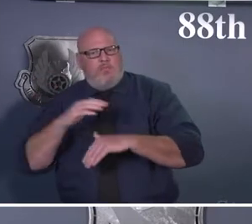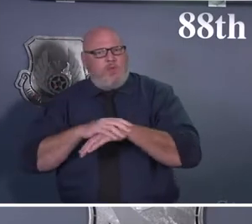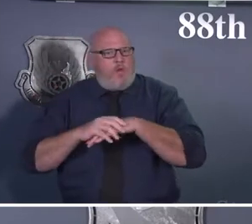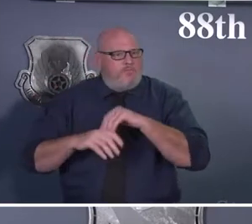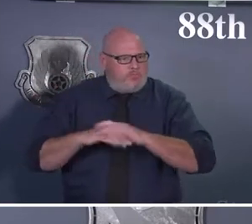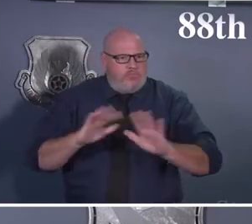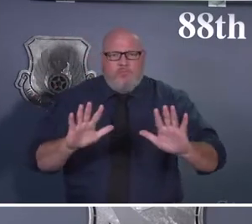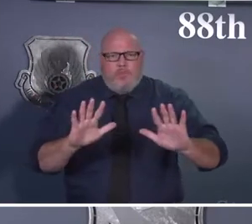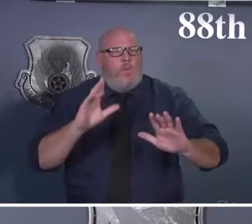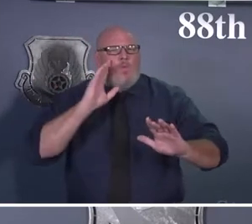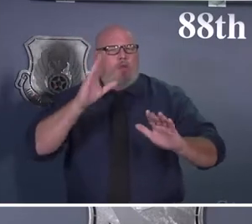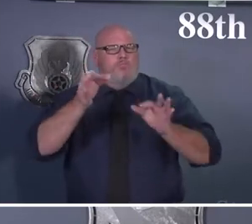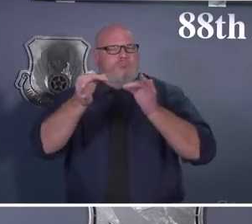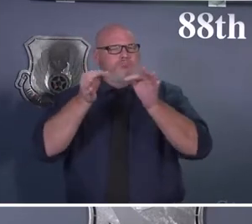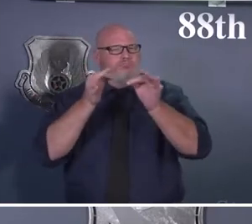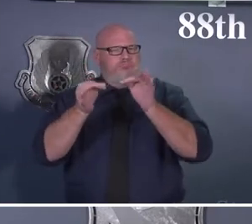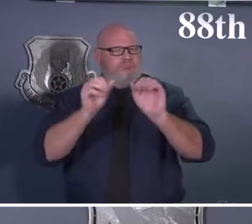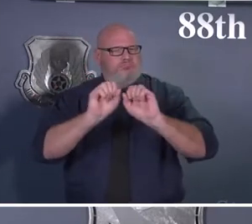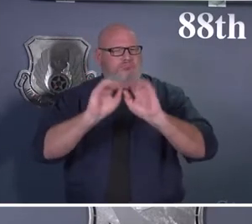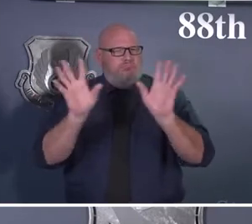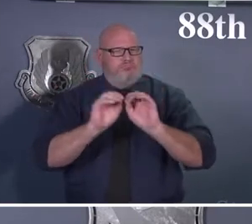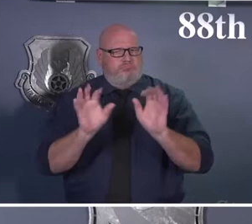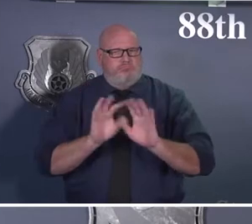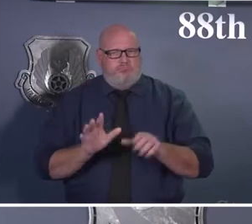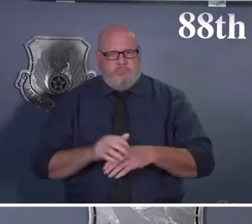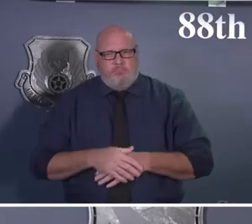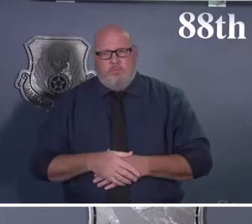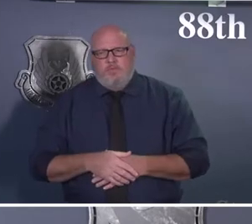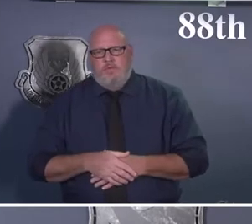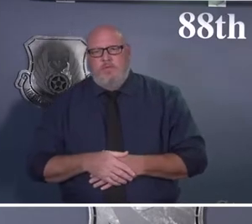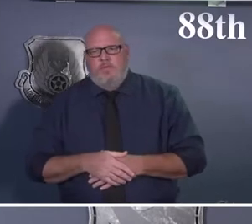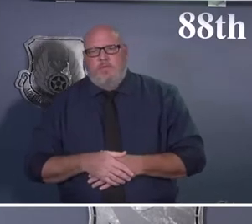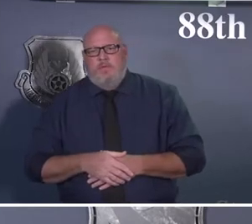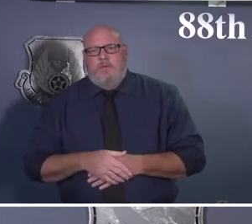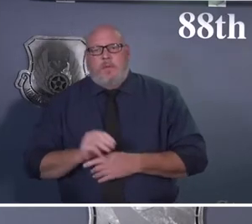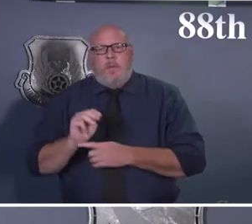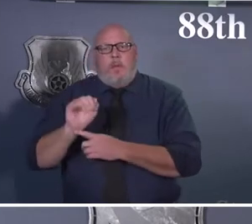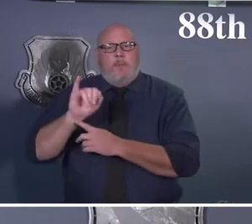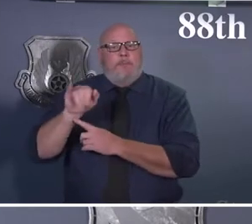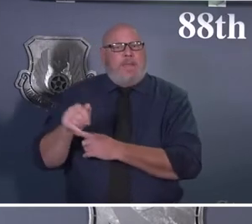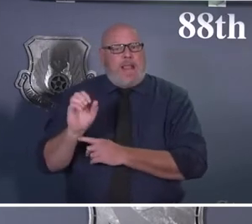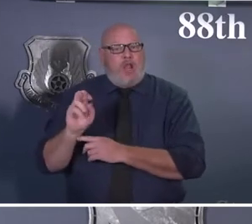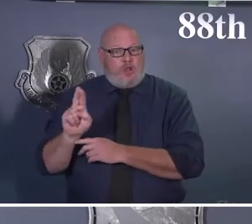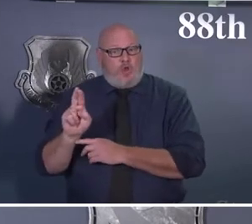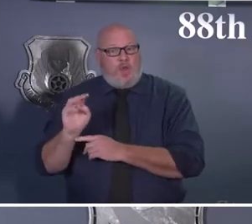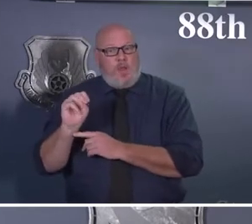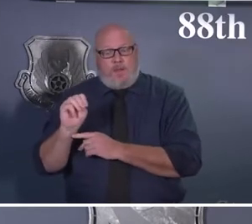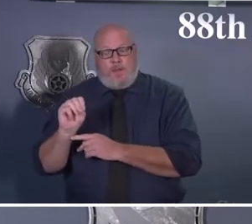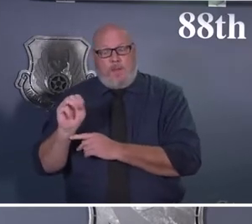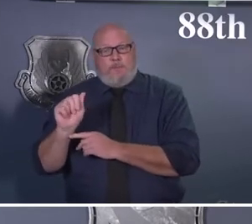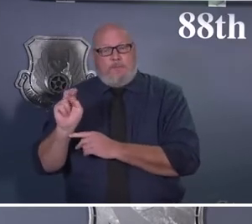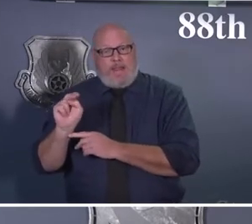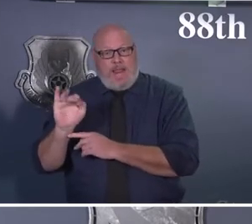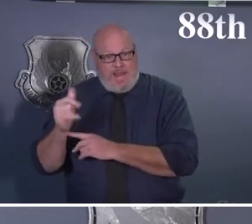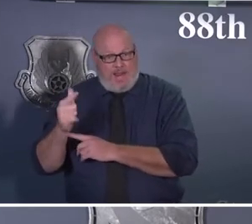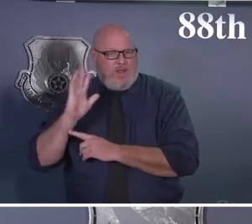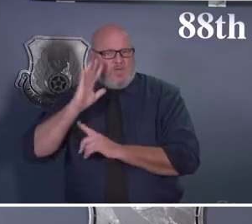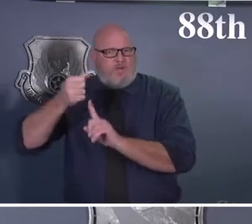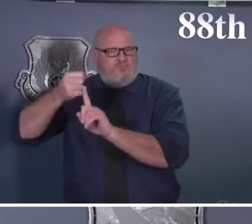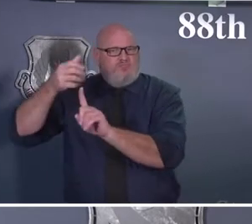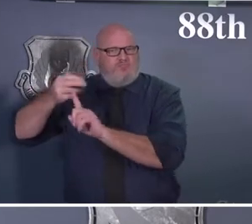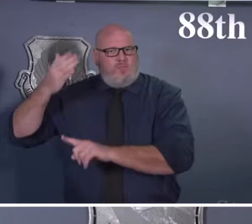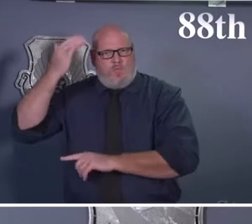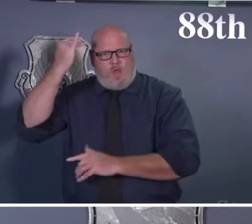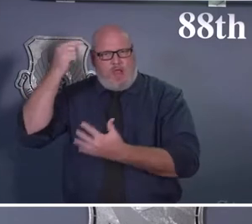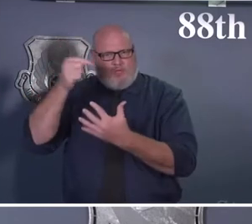Colonel Lyons, our Med Group Commander, is going to give you an update on our medical services. And he will be followed by Lieutenant Colonel Hill, our Deputy Mission